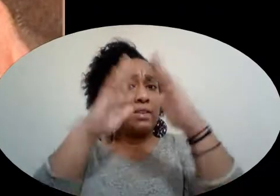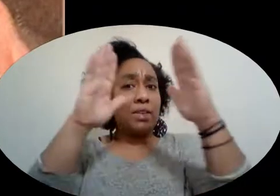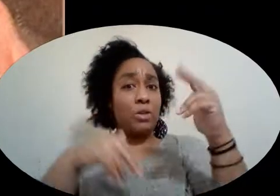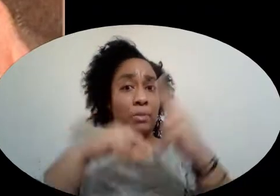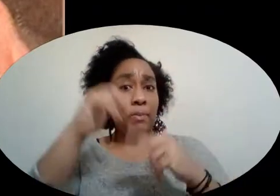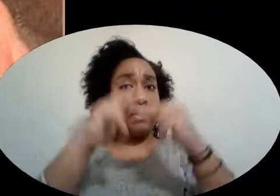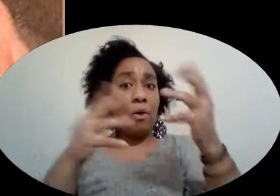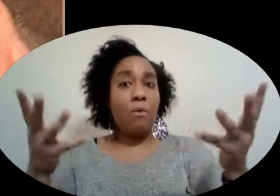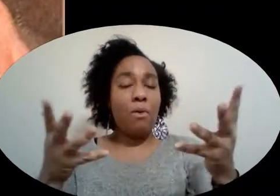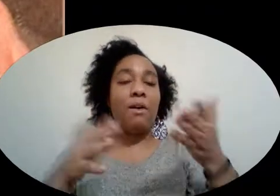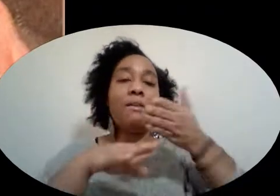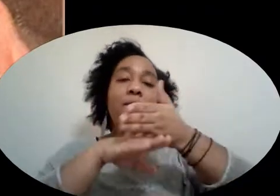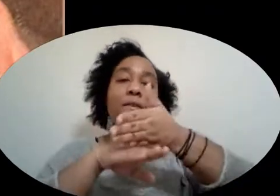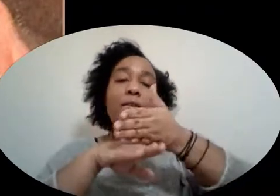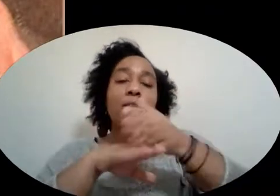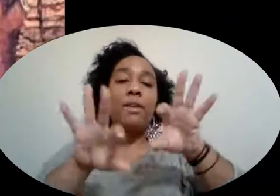house of sticks